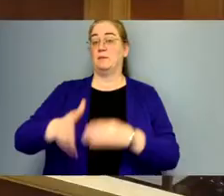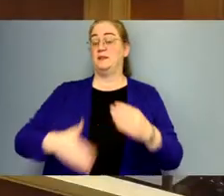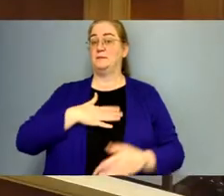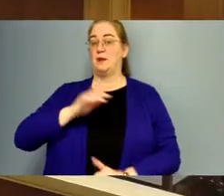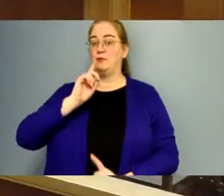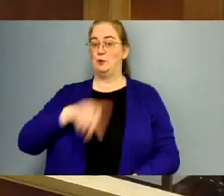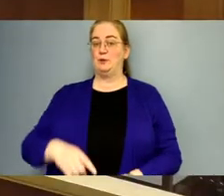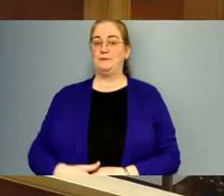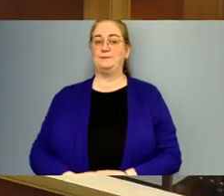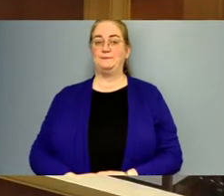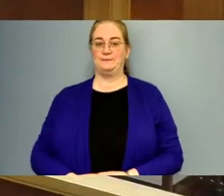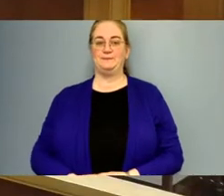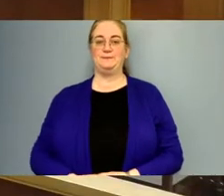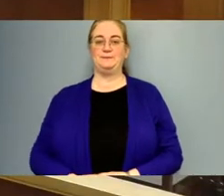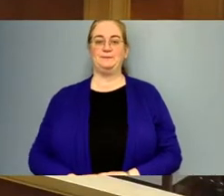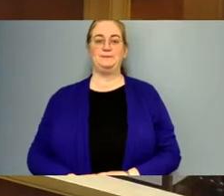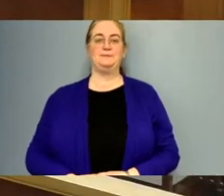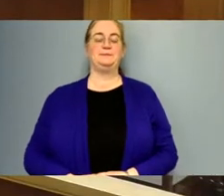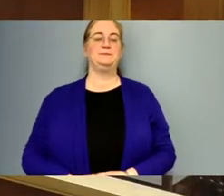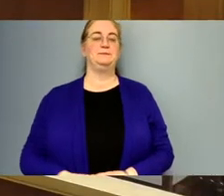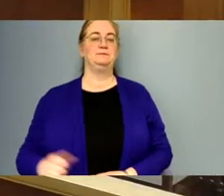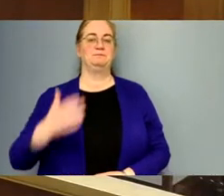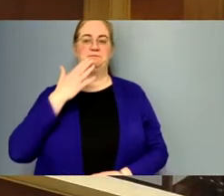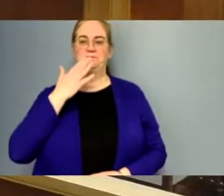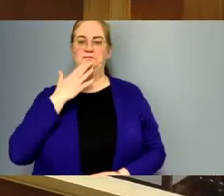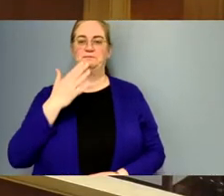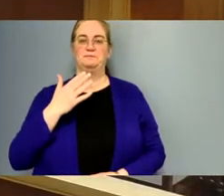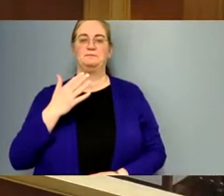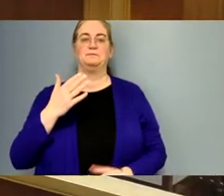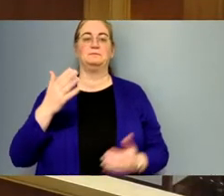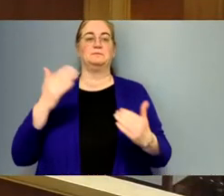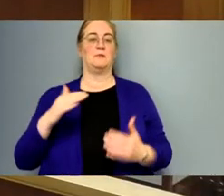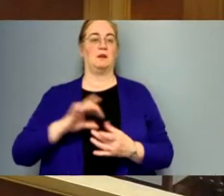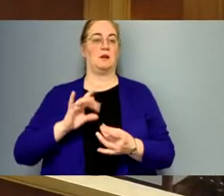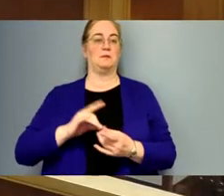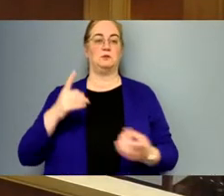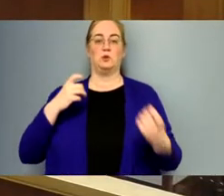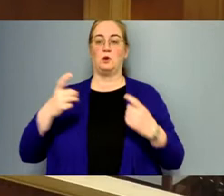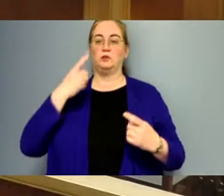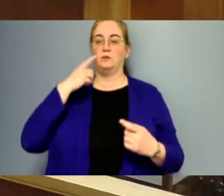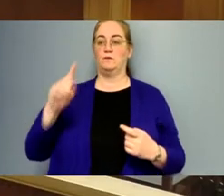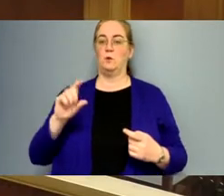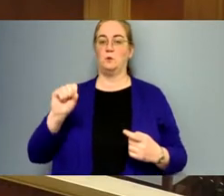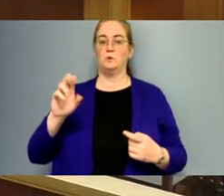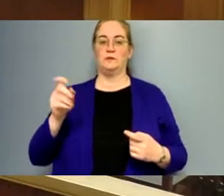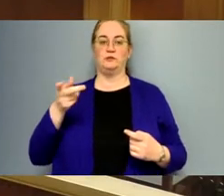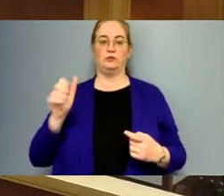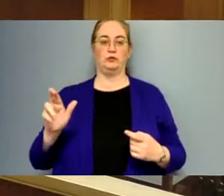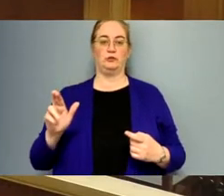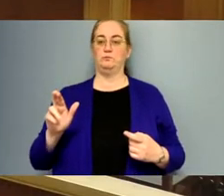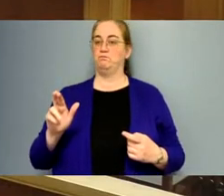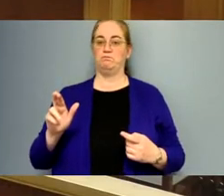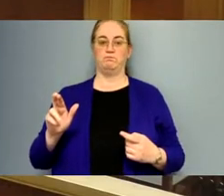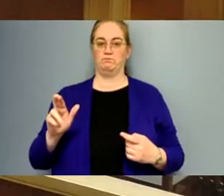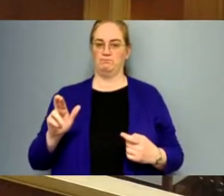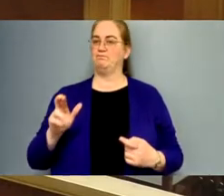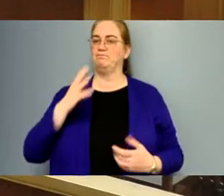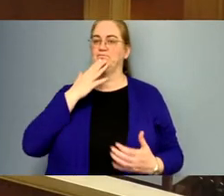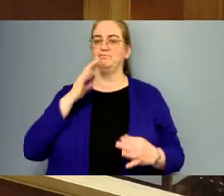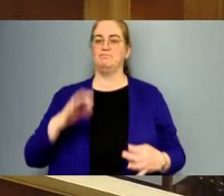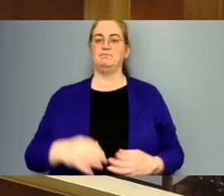report. Thank you. Any comments or questions for the solicitor? Thank you. Thank you.